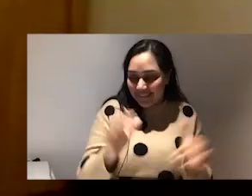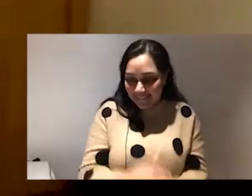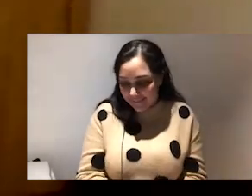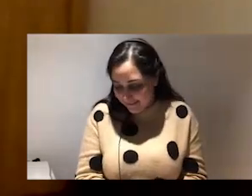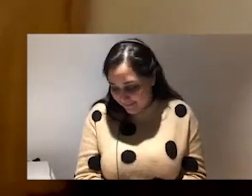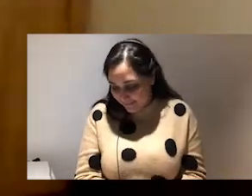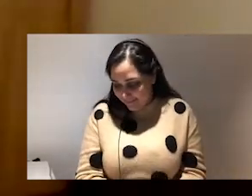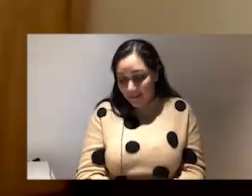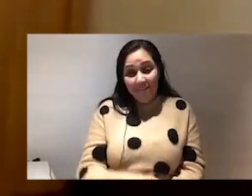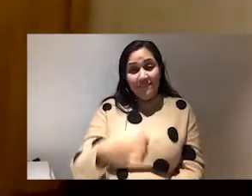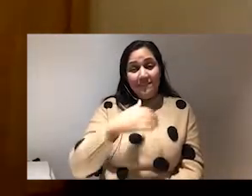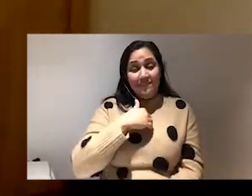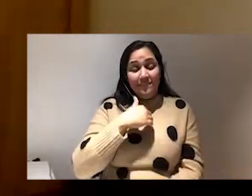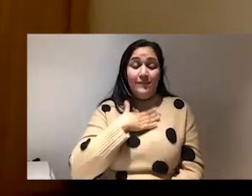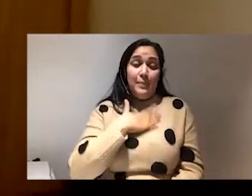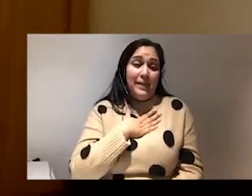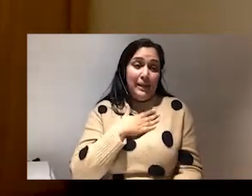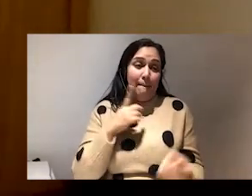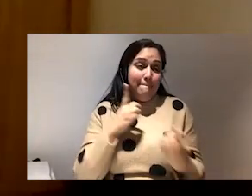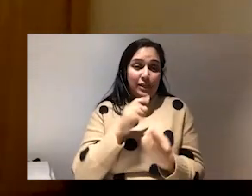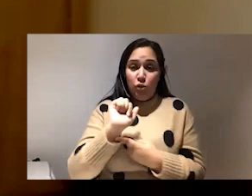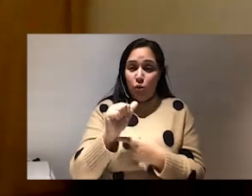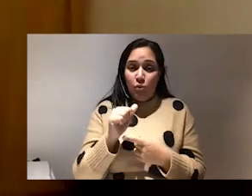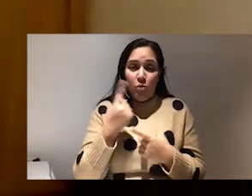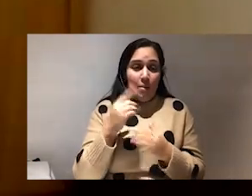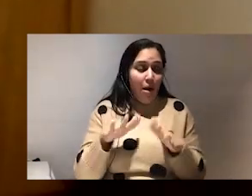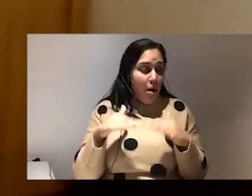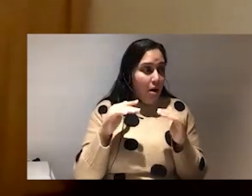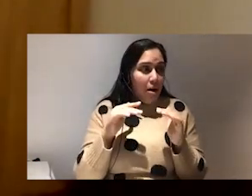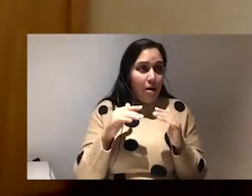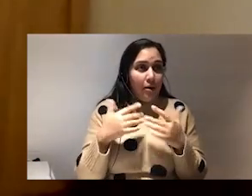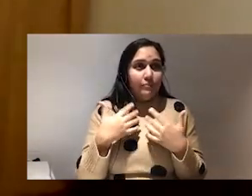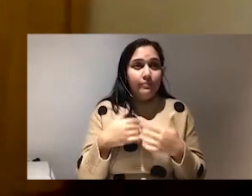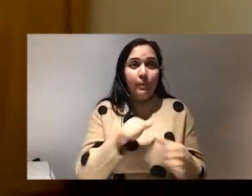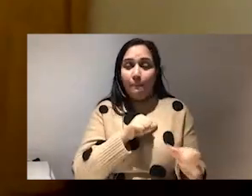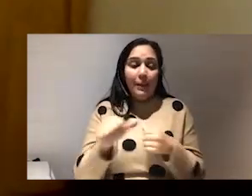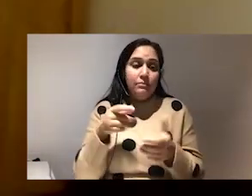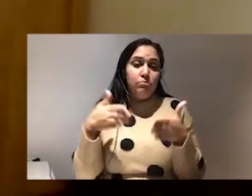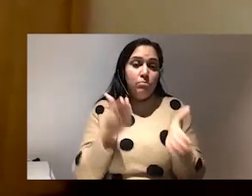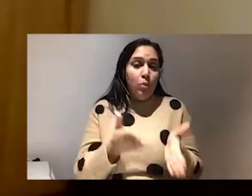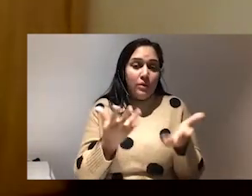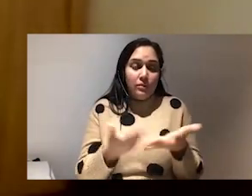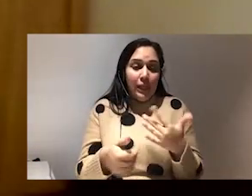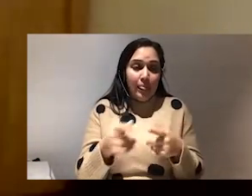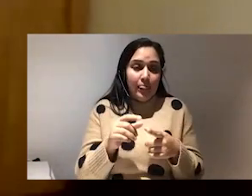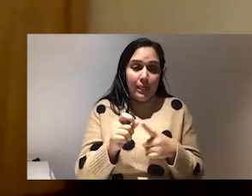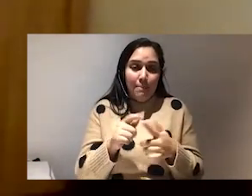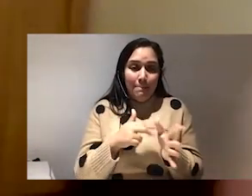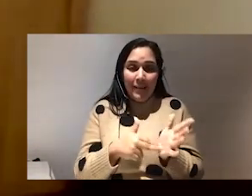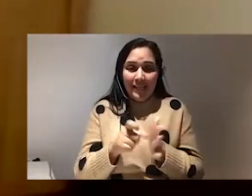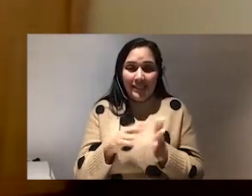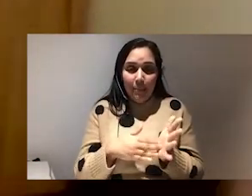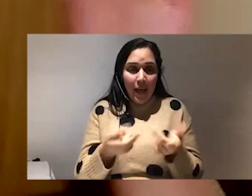But meeting you was one of the highlights of my pandemic. It made a lot of things easier for me, and it put a lot of things into perspective for me. And actually, like reading your book,